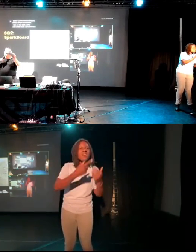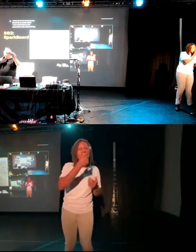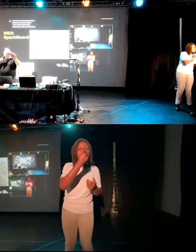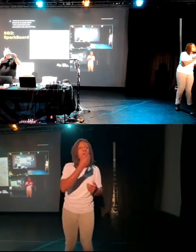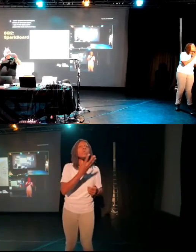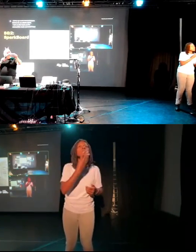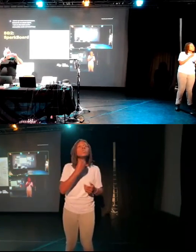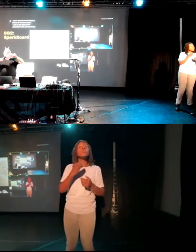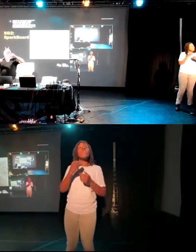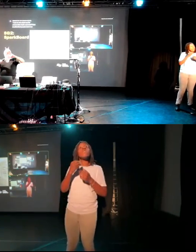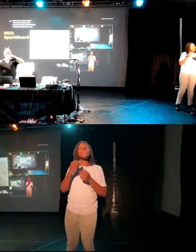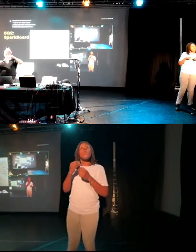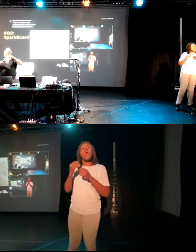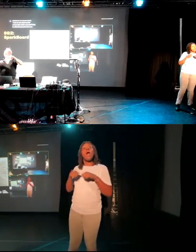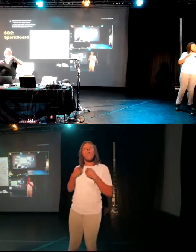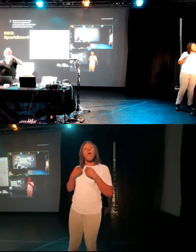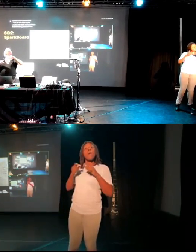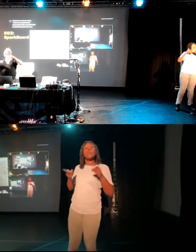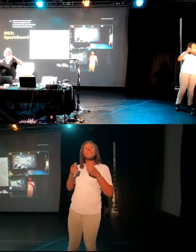absolutely compelling.